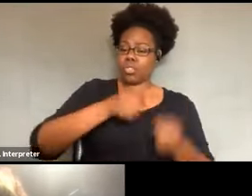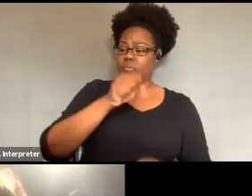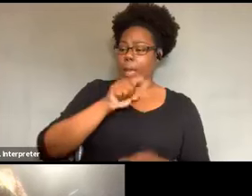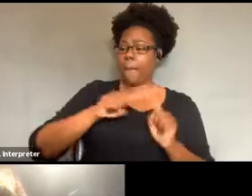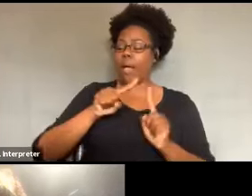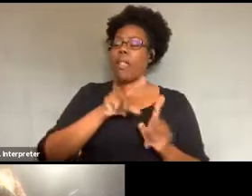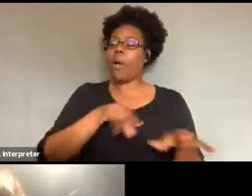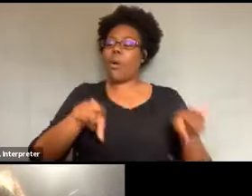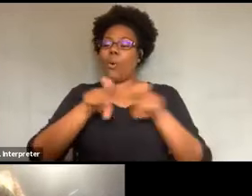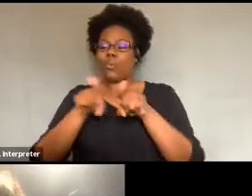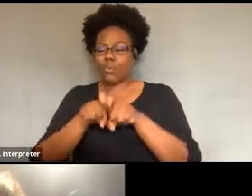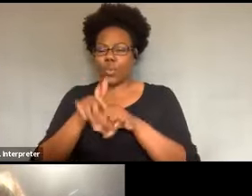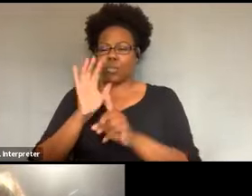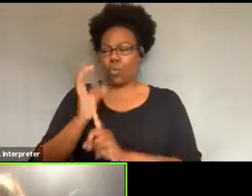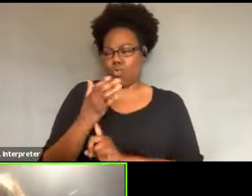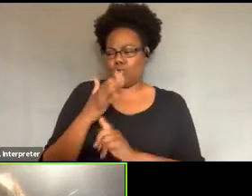culture?